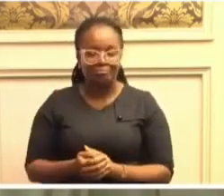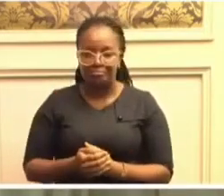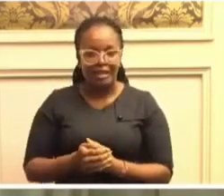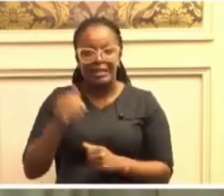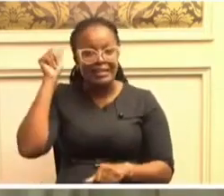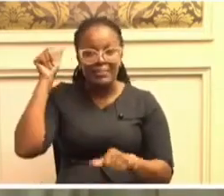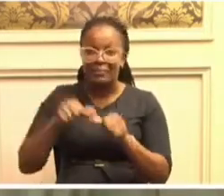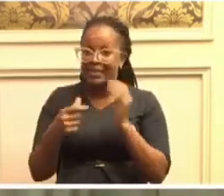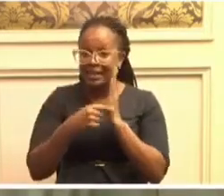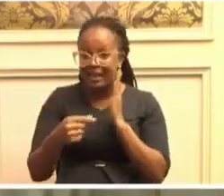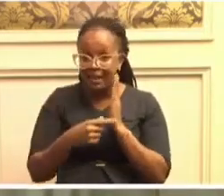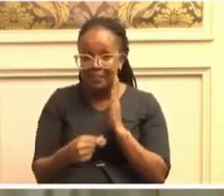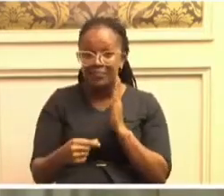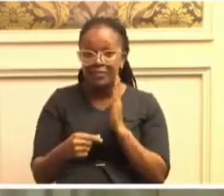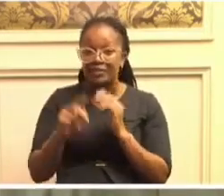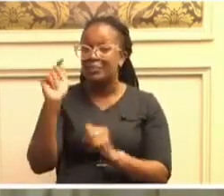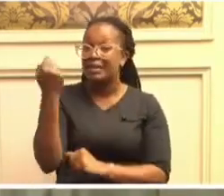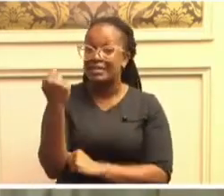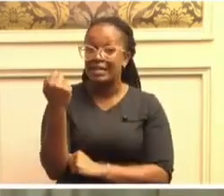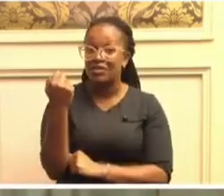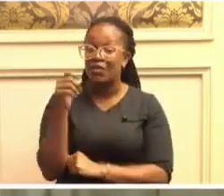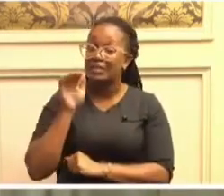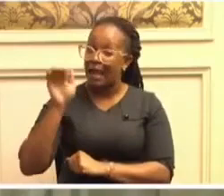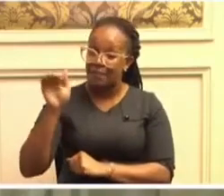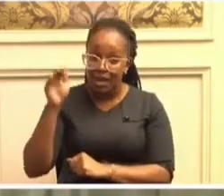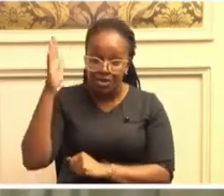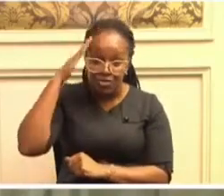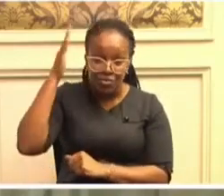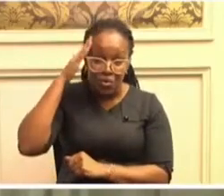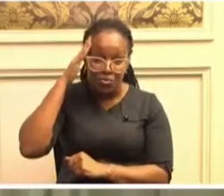point. Do you know the name of the president of Zambia?